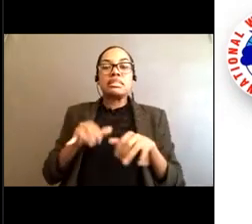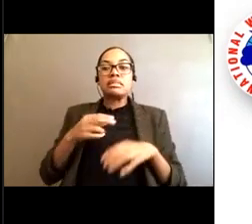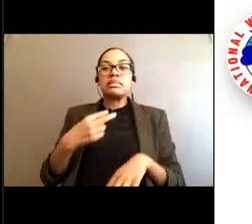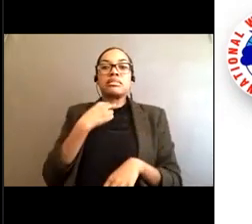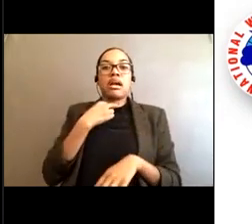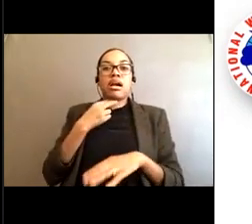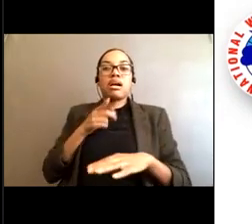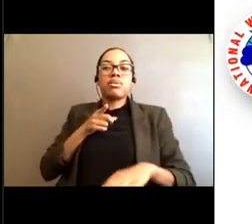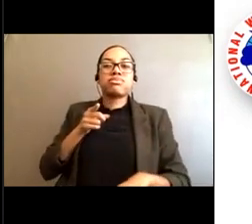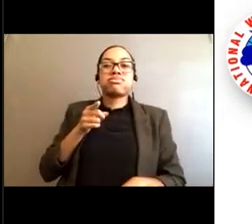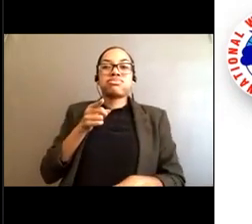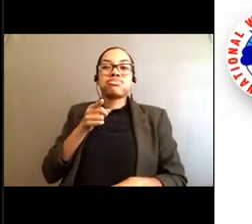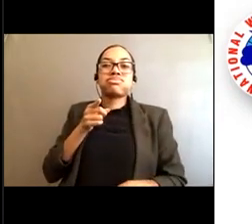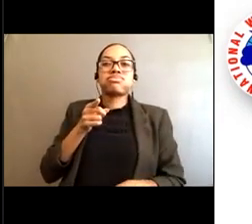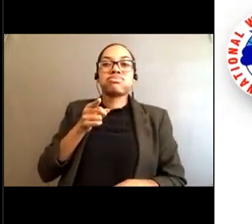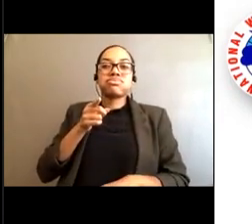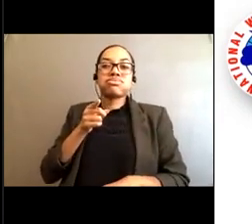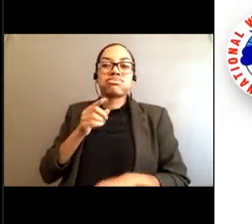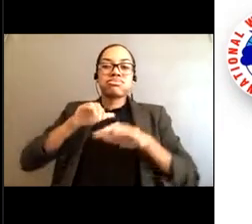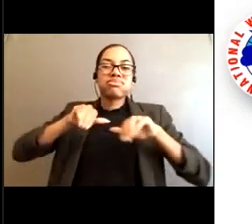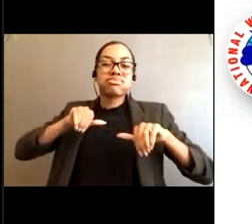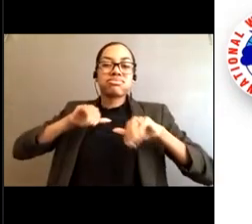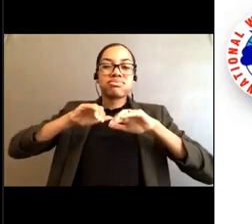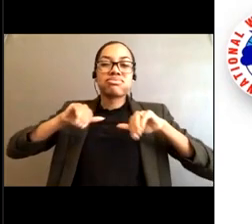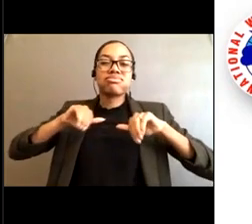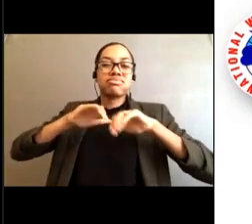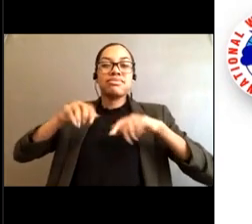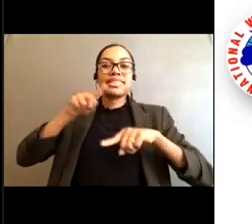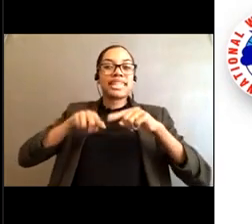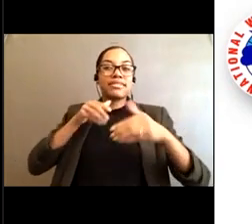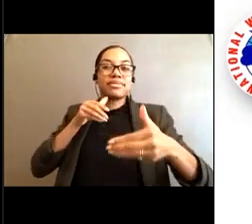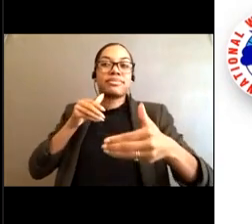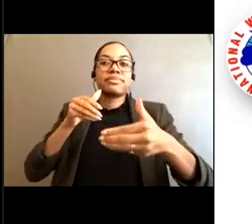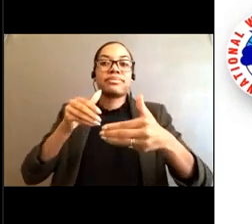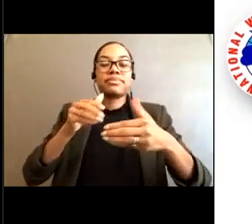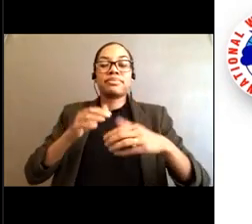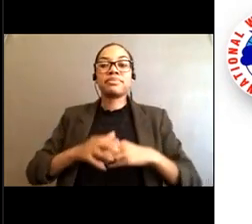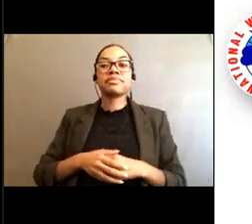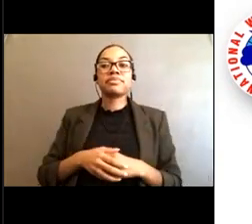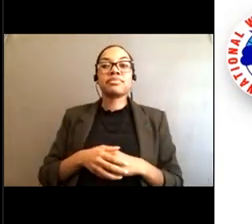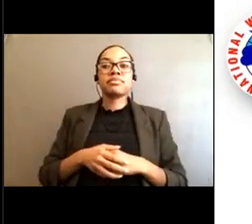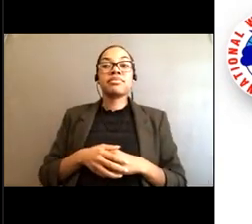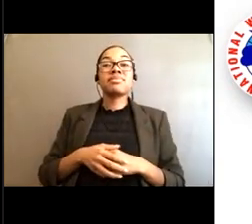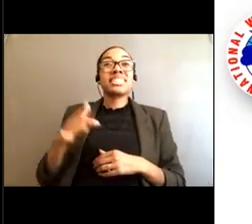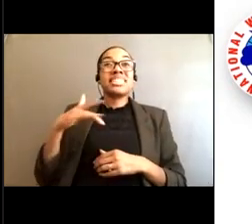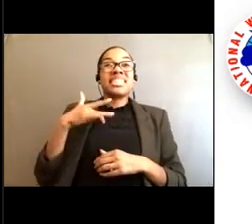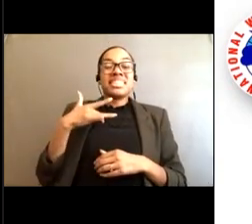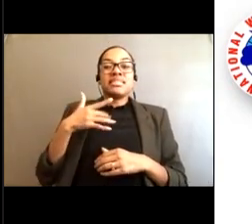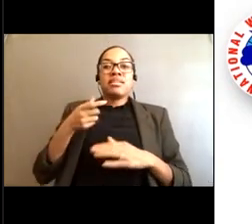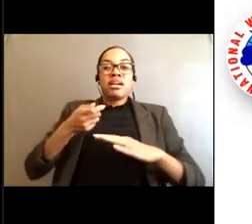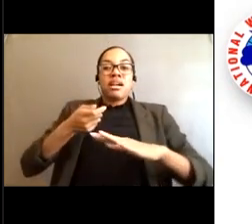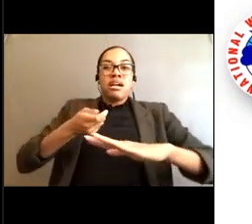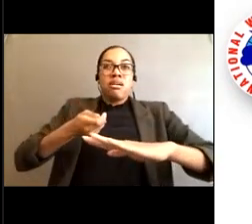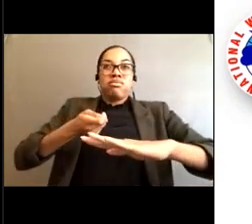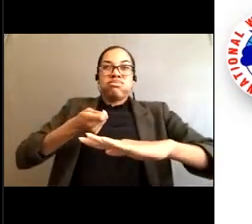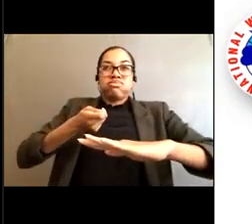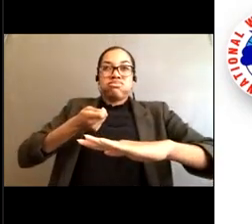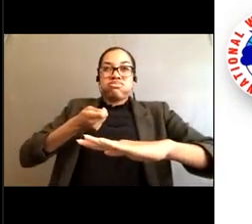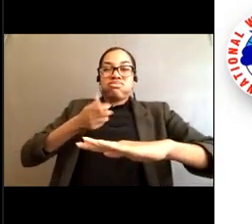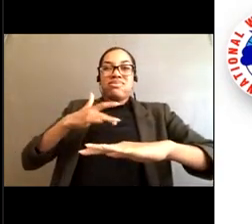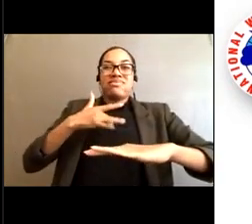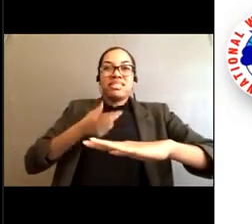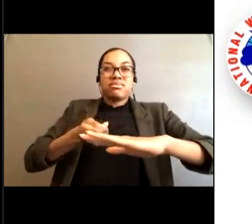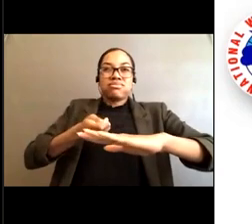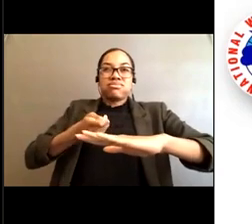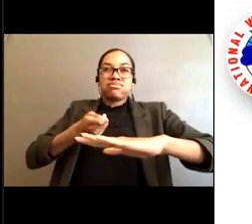or if the current is strong and then they actually feel like they're being carried away. So, the neck area is the point where people feel